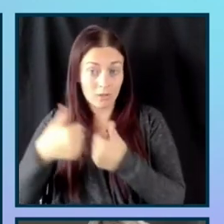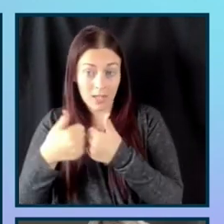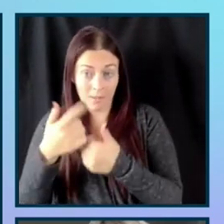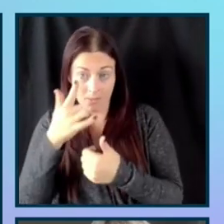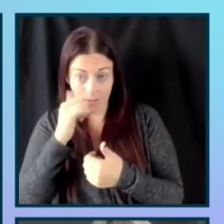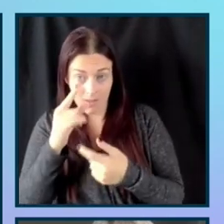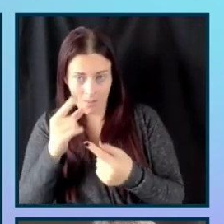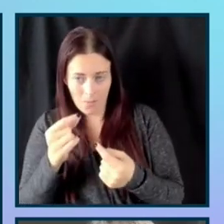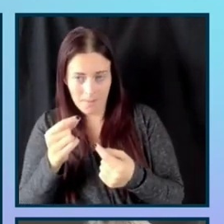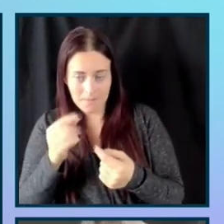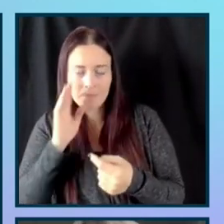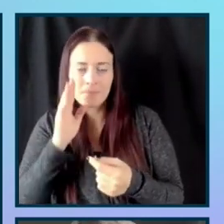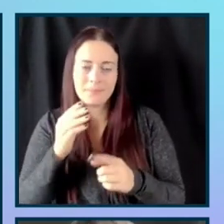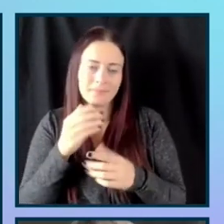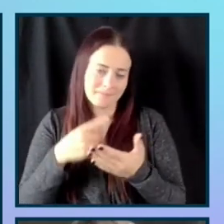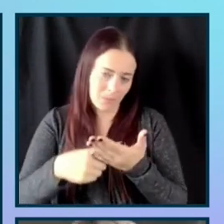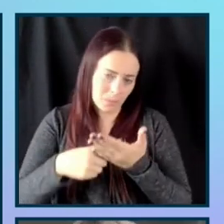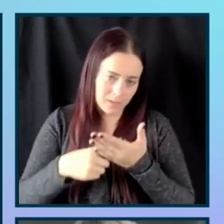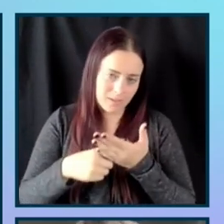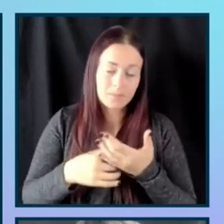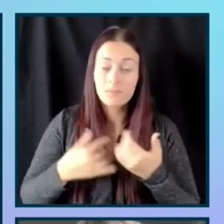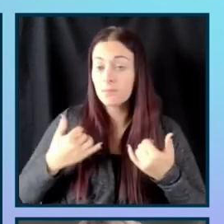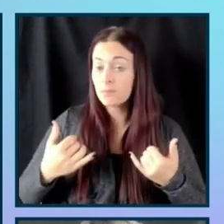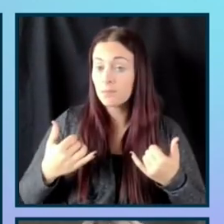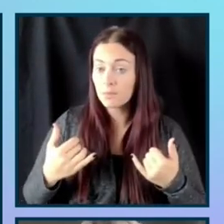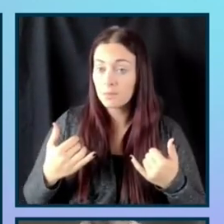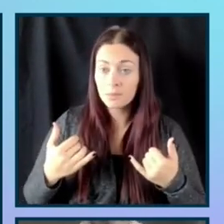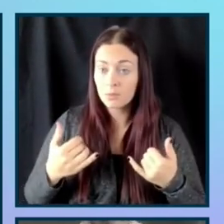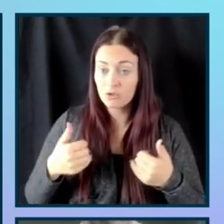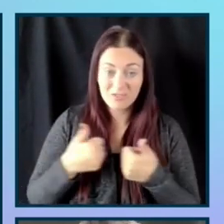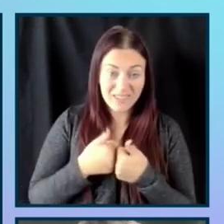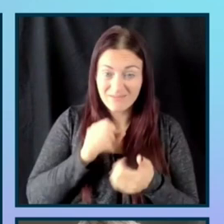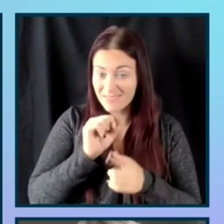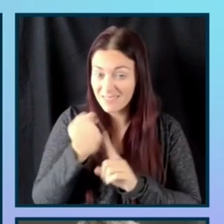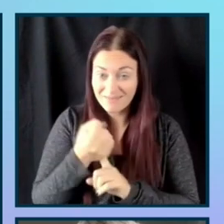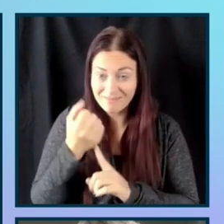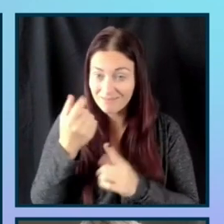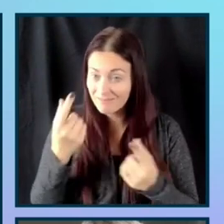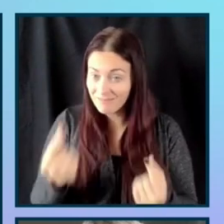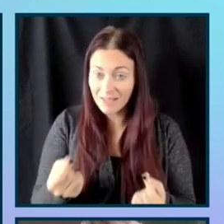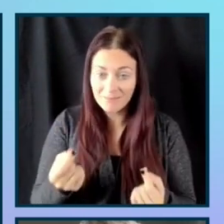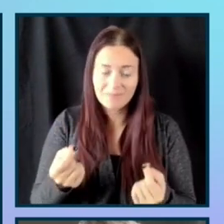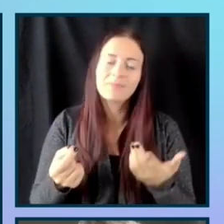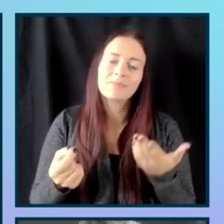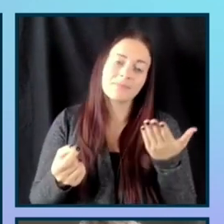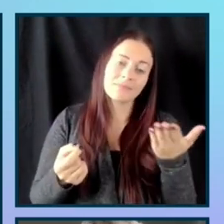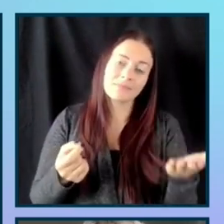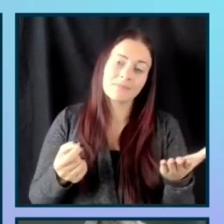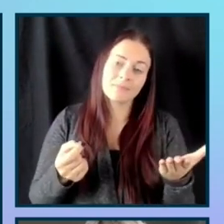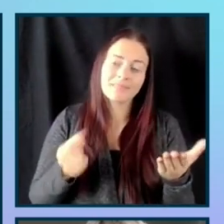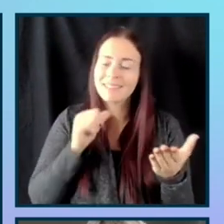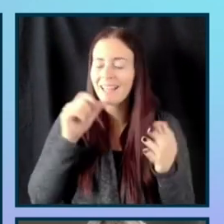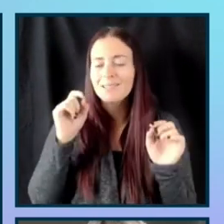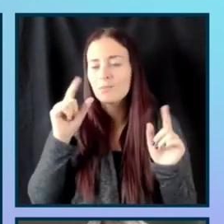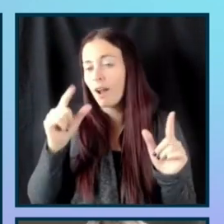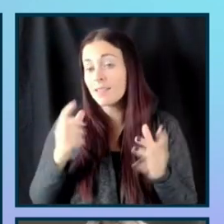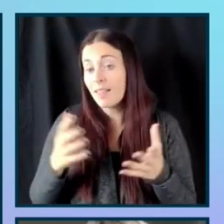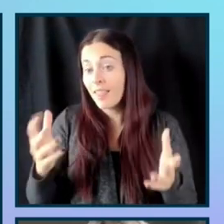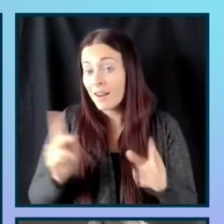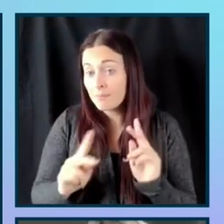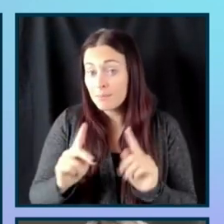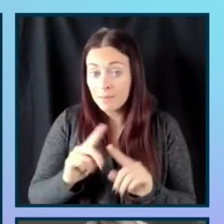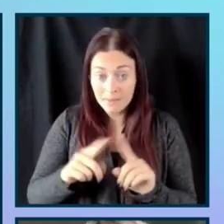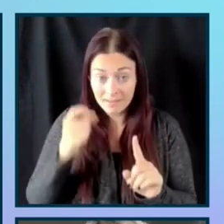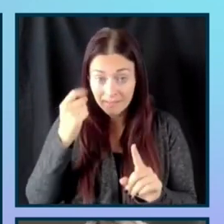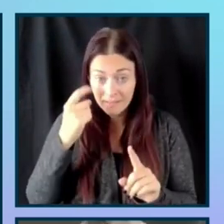So the current state, it doesn't surprise a lot of people, but maybe it will, that one in